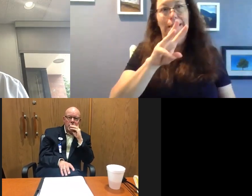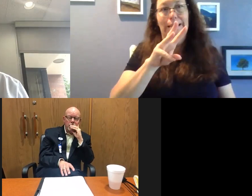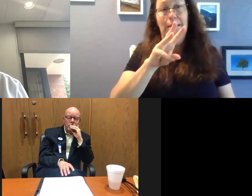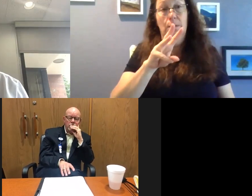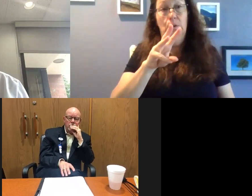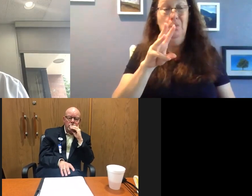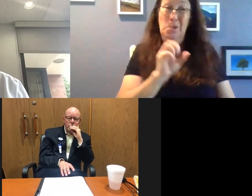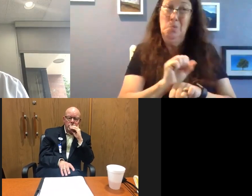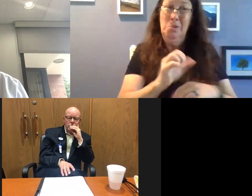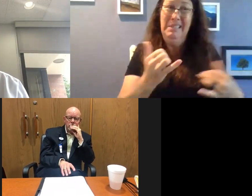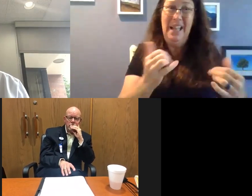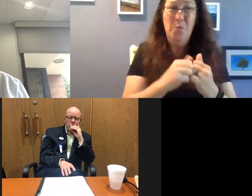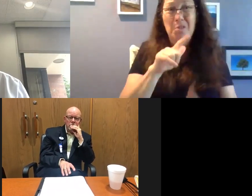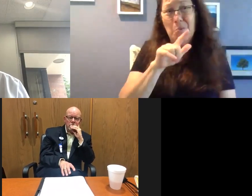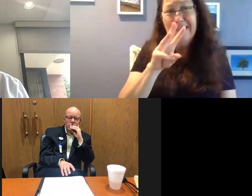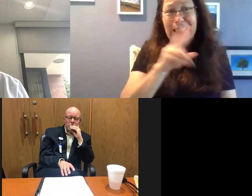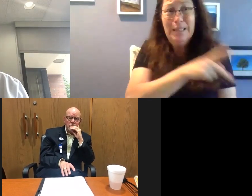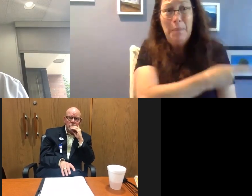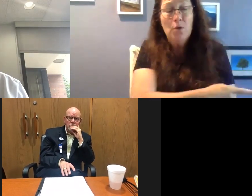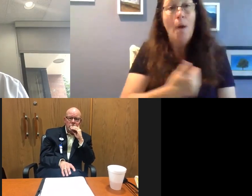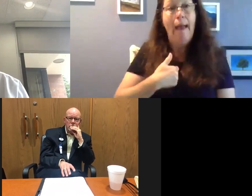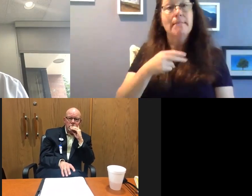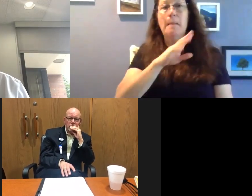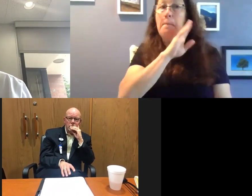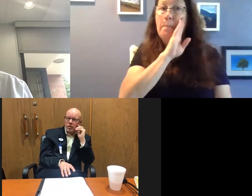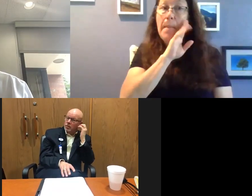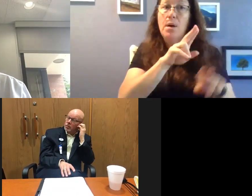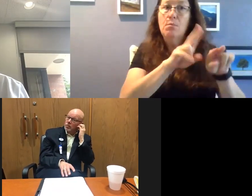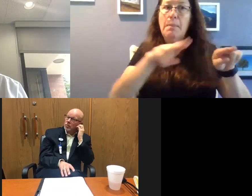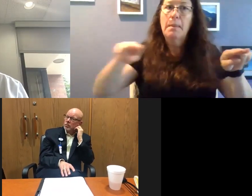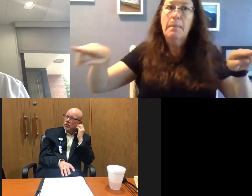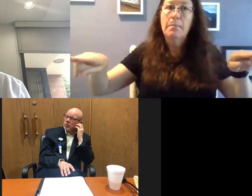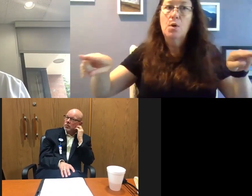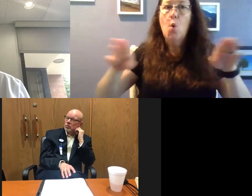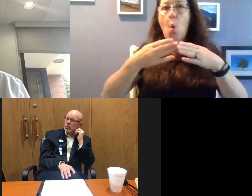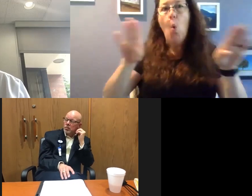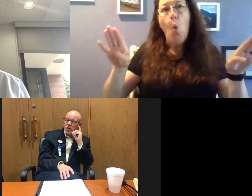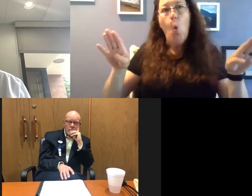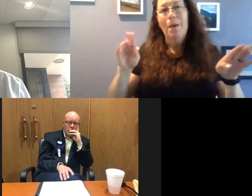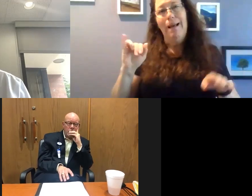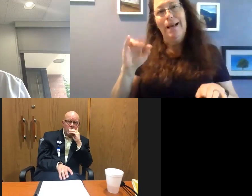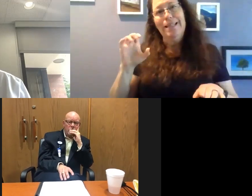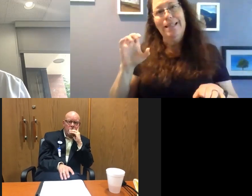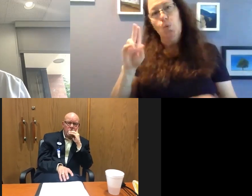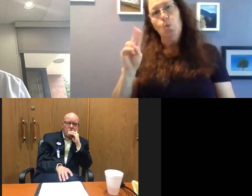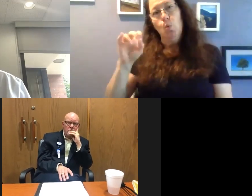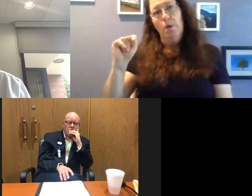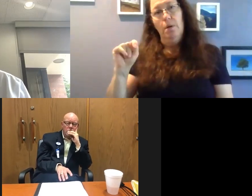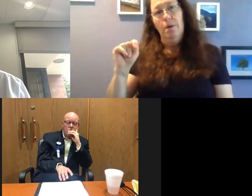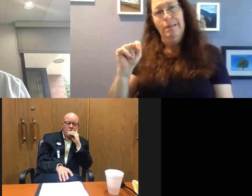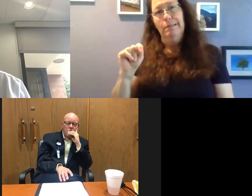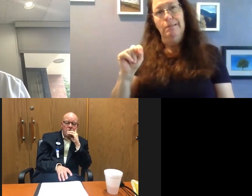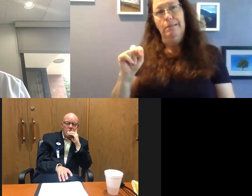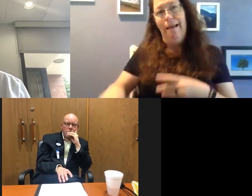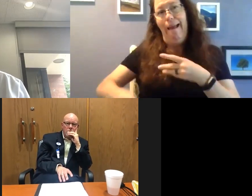what we're working on today. We have the bed capacity to open another kind of overflow ICU unit that's an additional